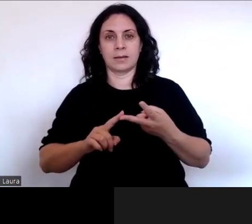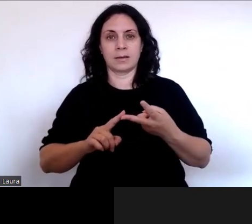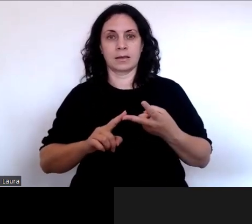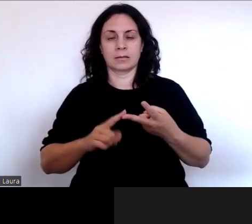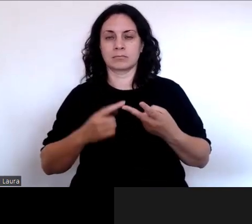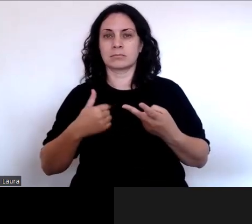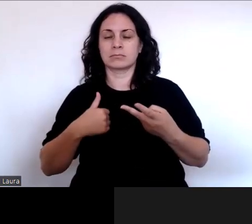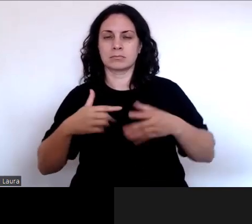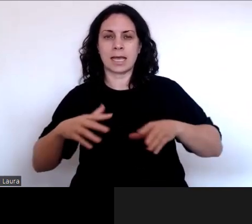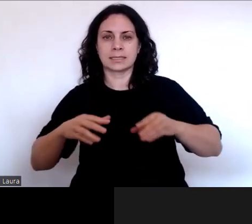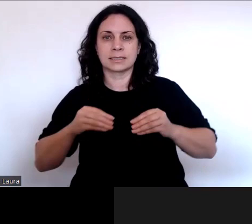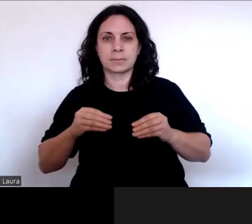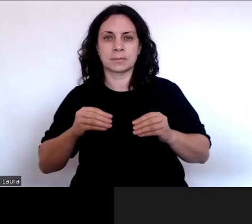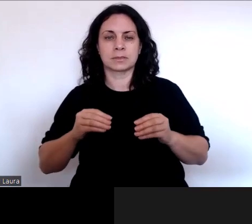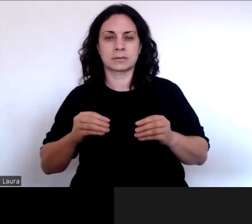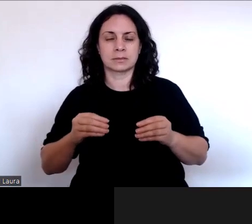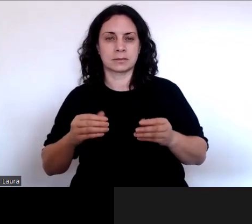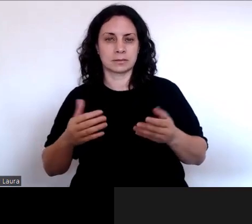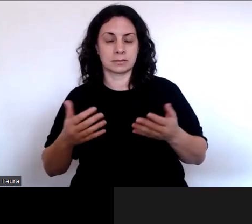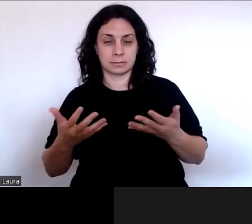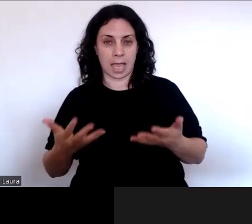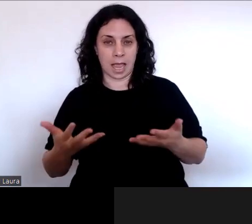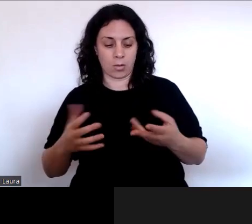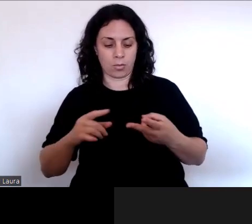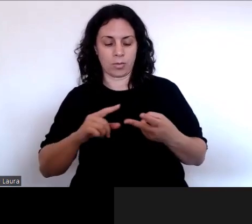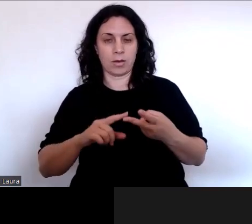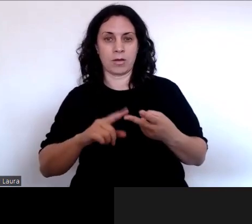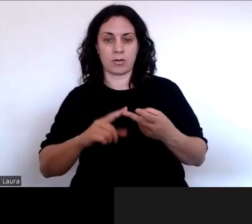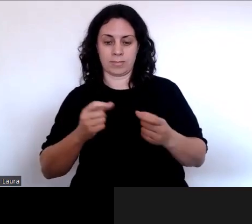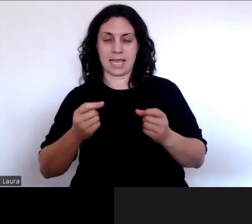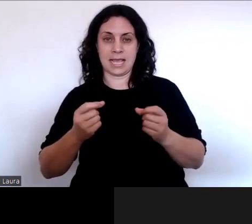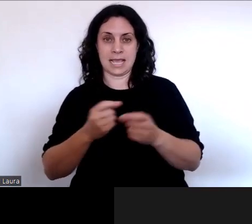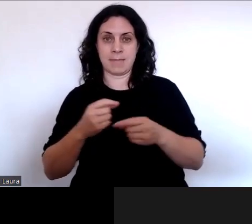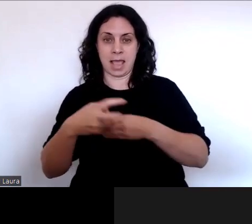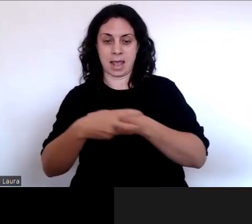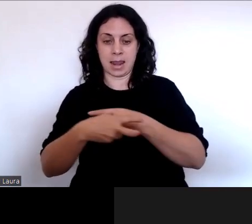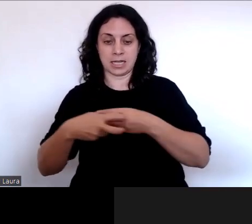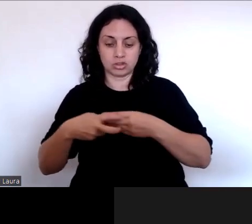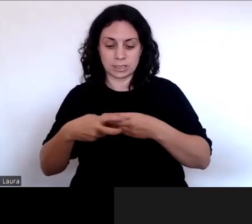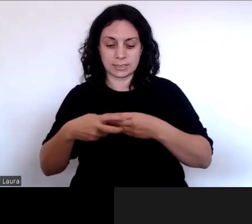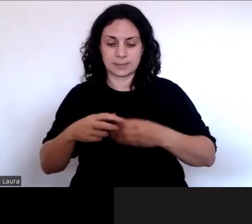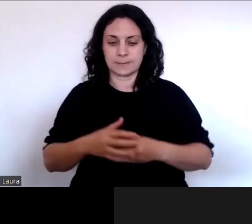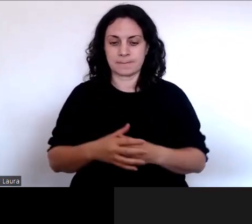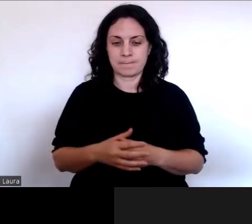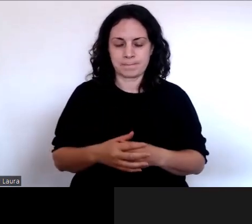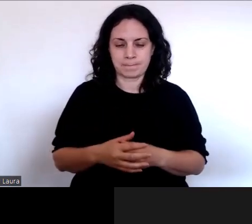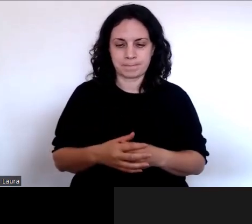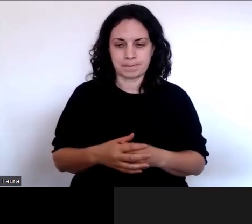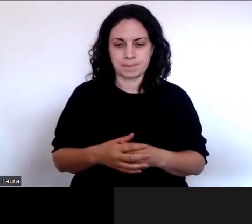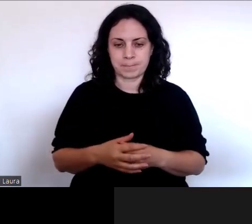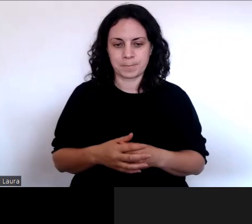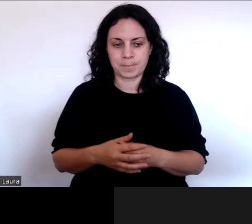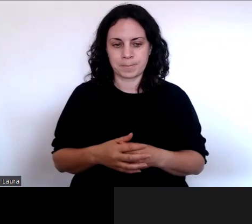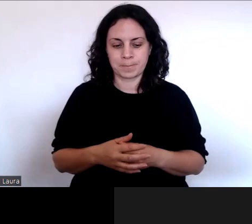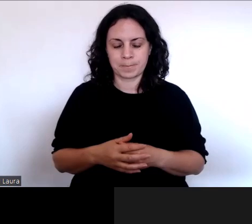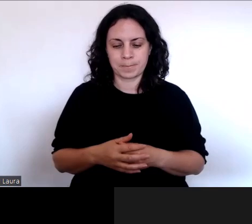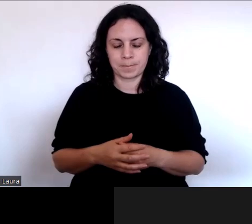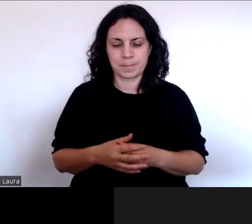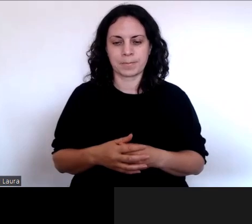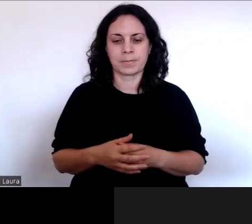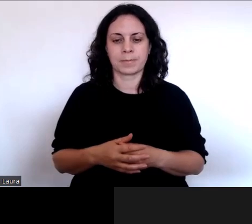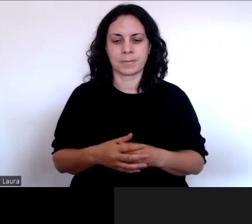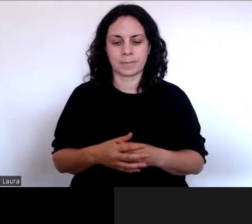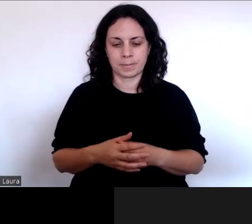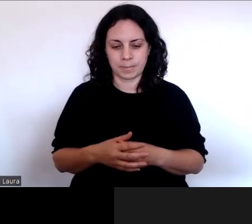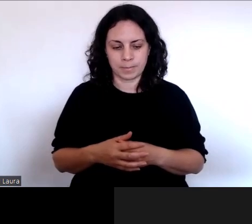submissions directly to our email address and we also have a